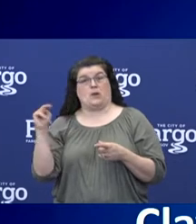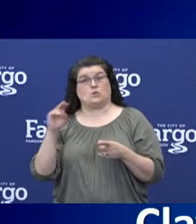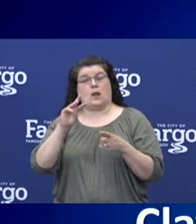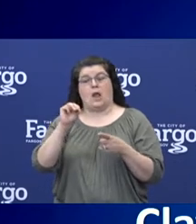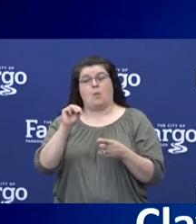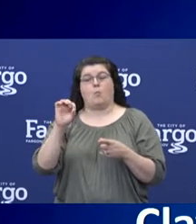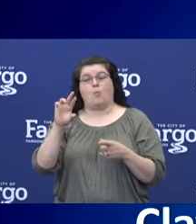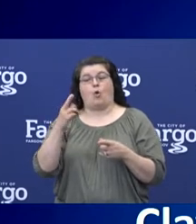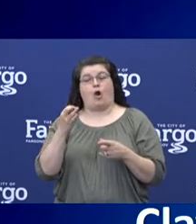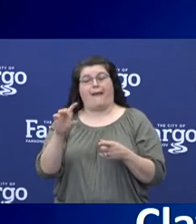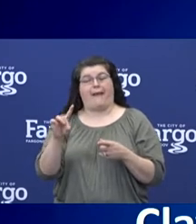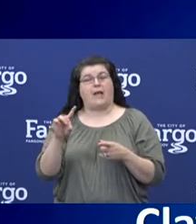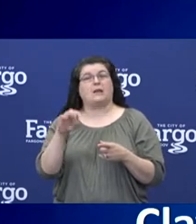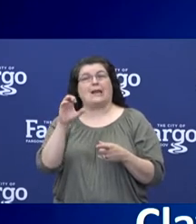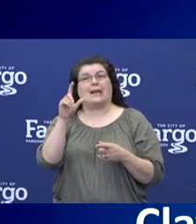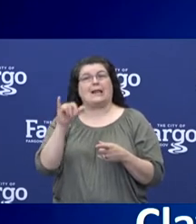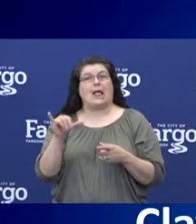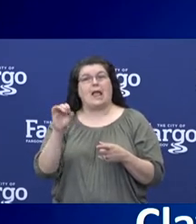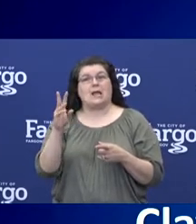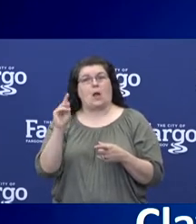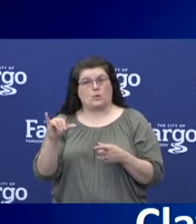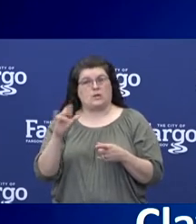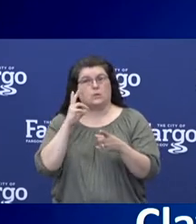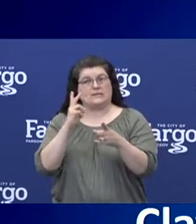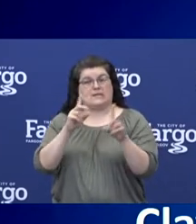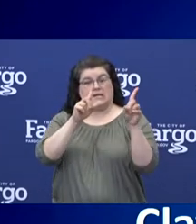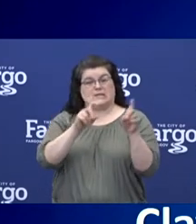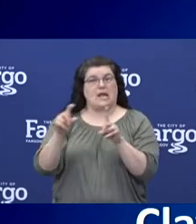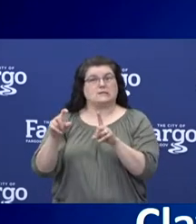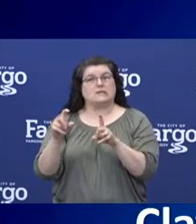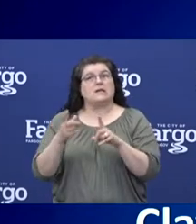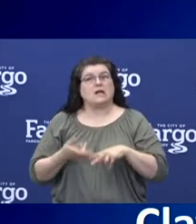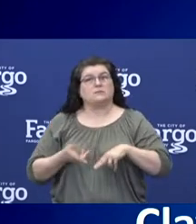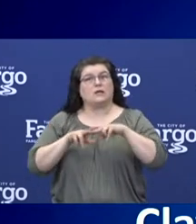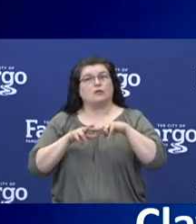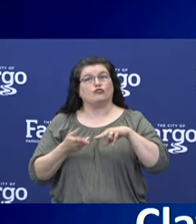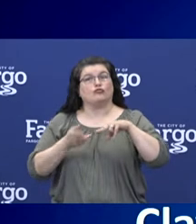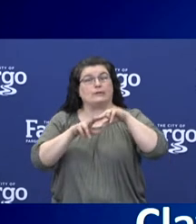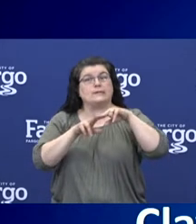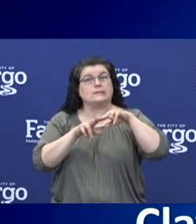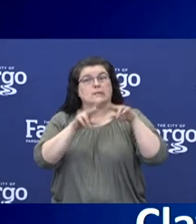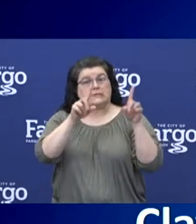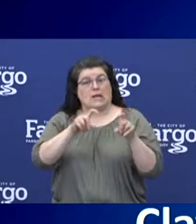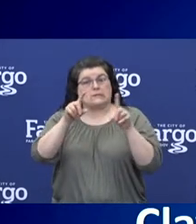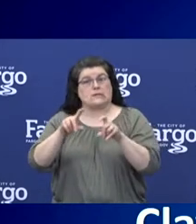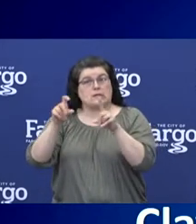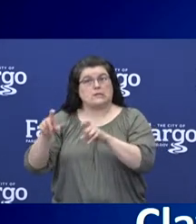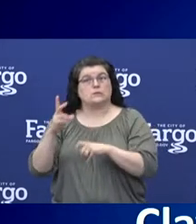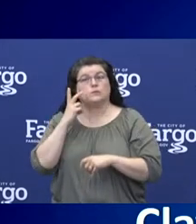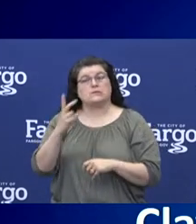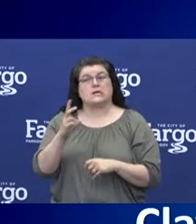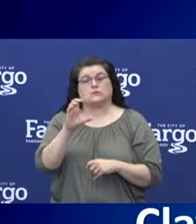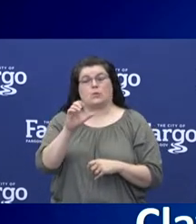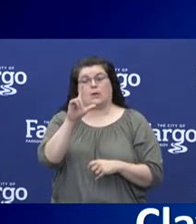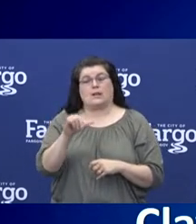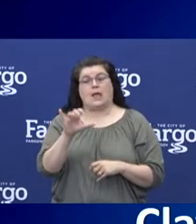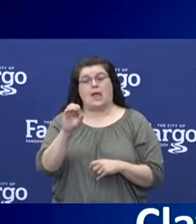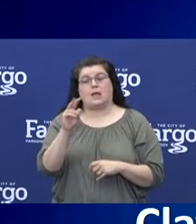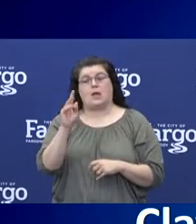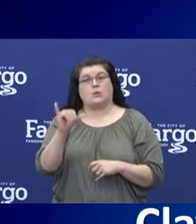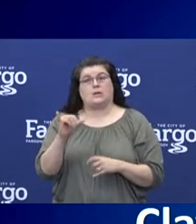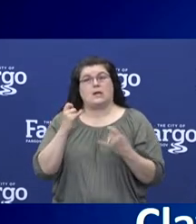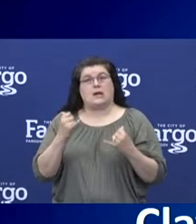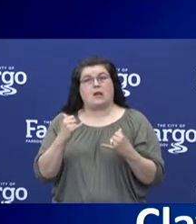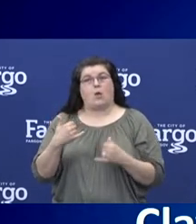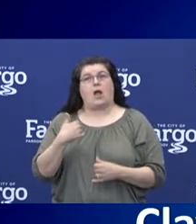and in Clay County, testing has been steadily increasing, and Clay County now has